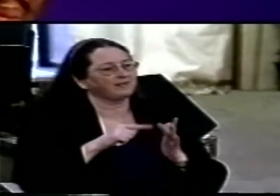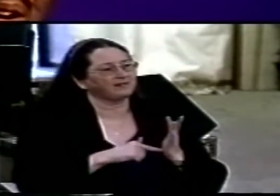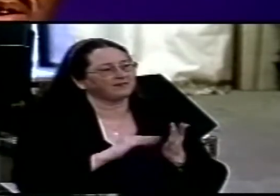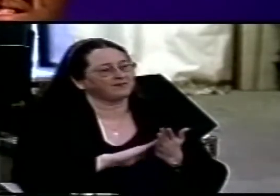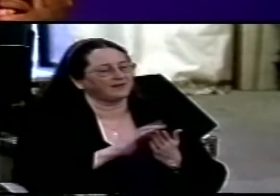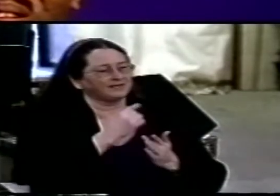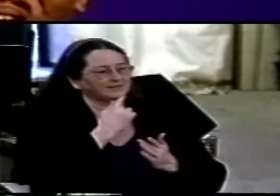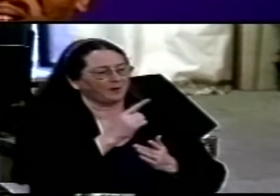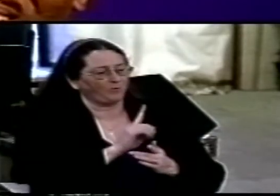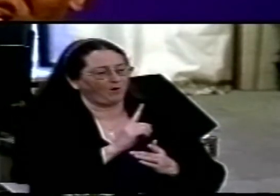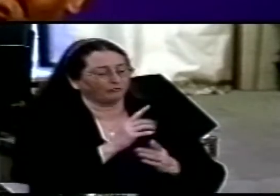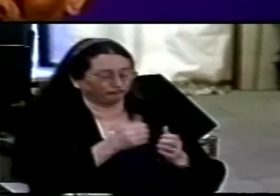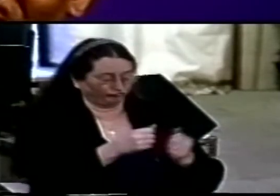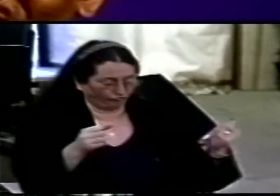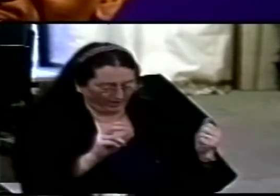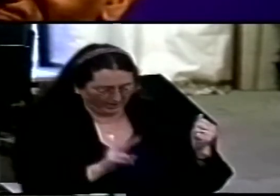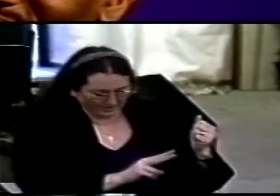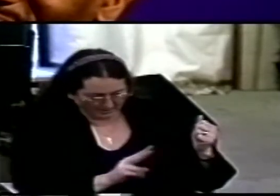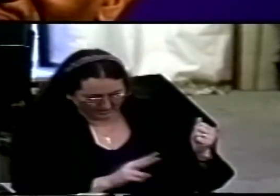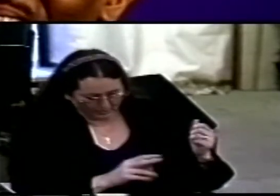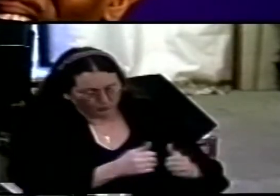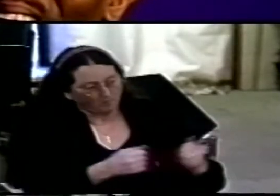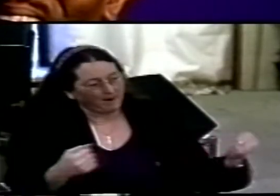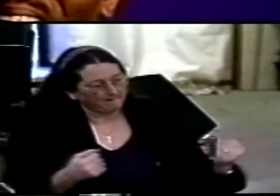thing which scares me most is this